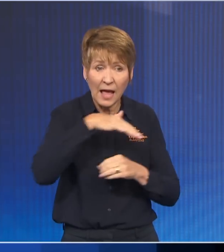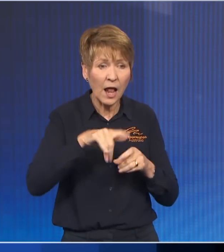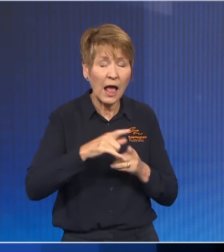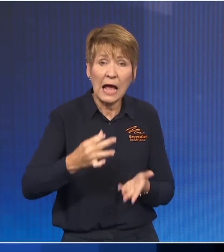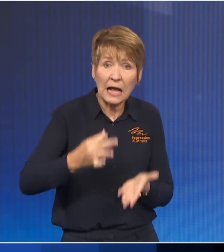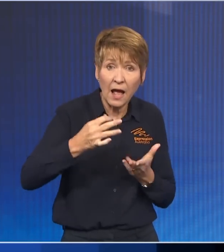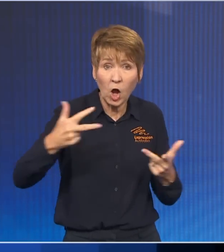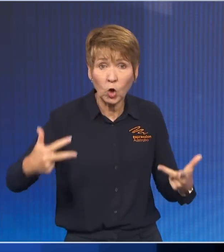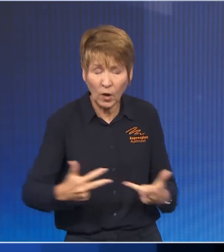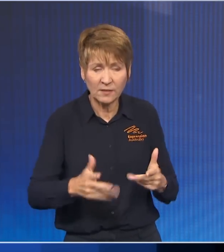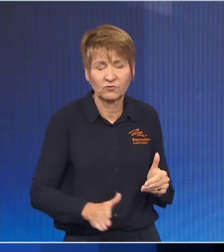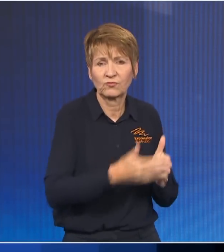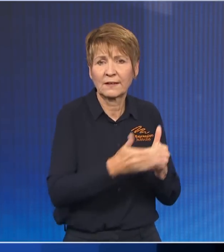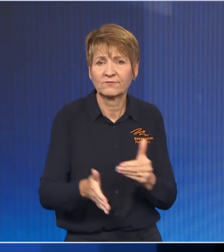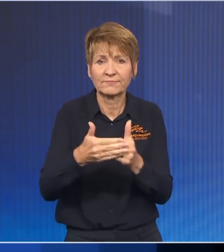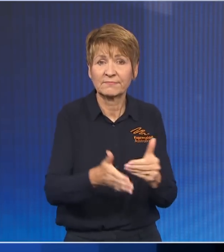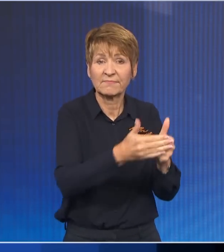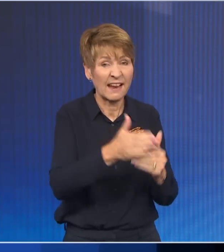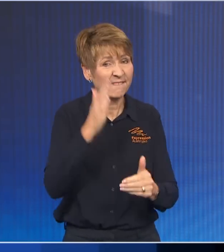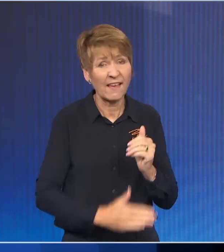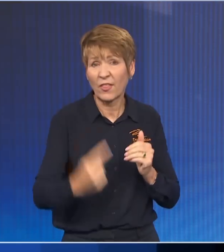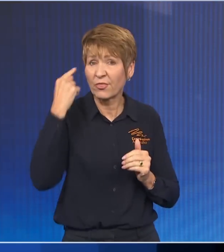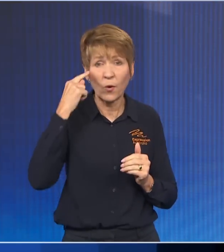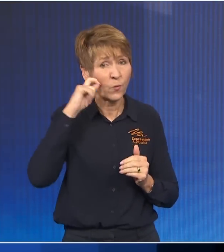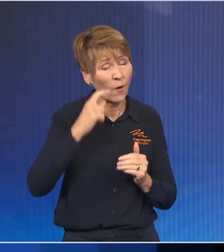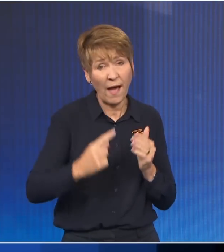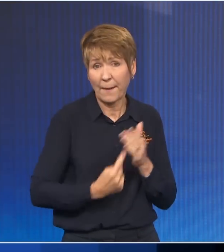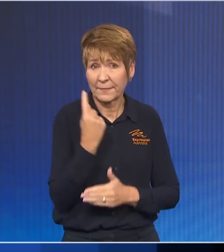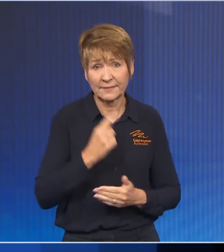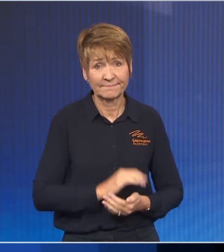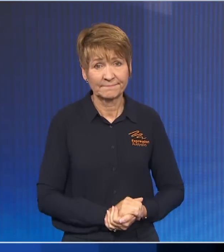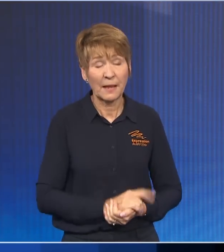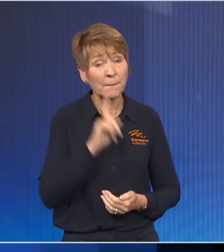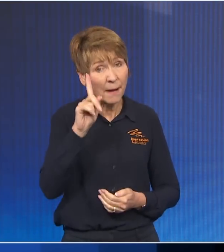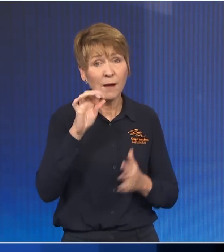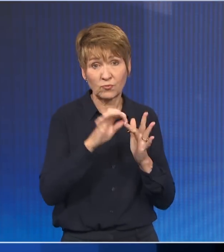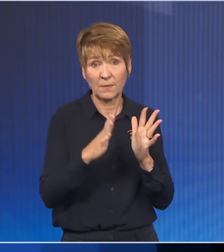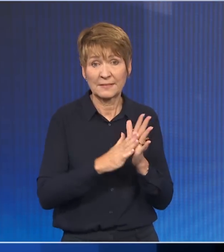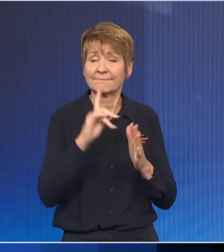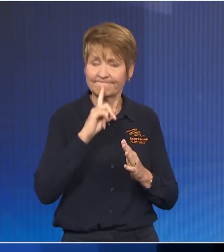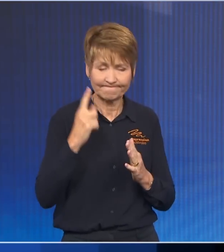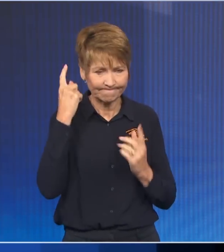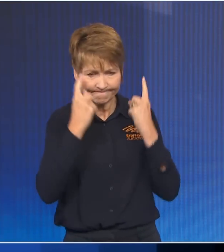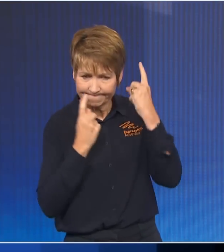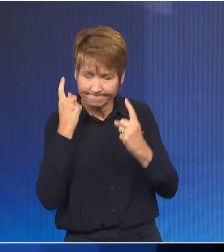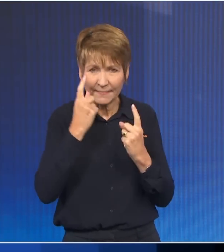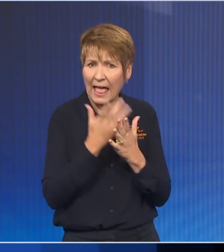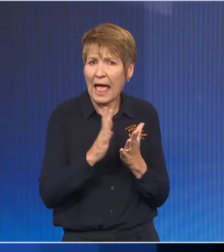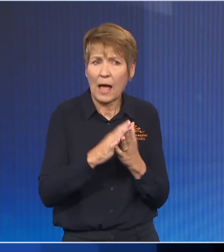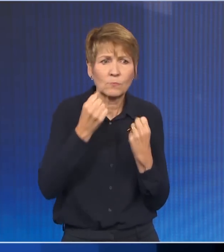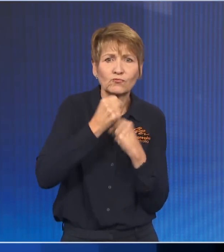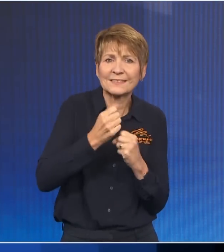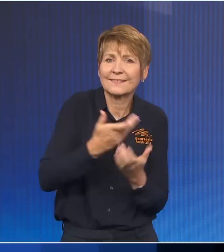our reality. And the Prime Minister said at the time that he would make the decisions that would protect both the lives and